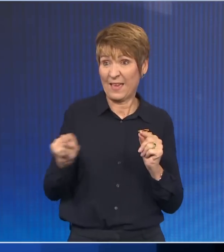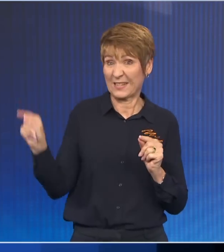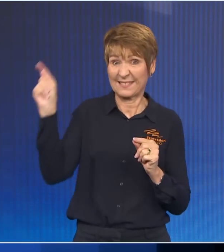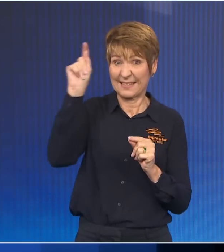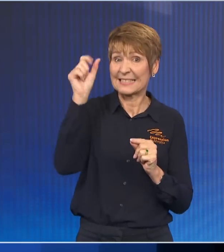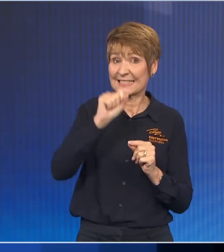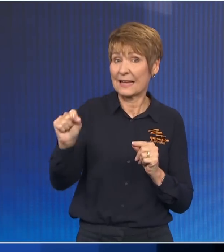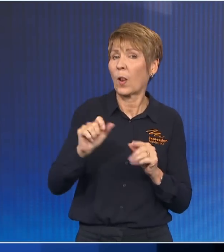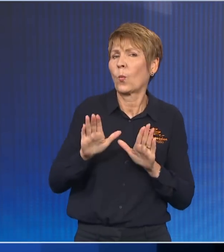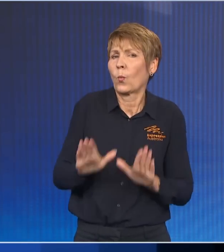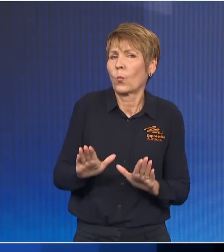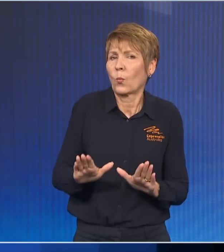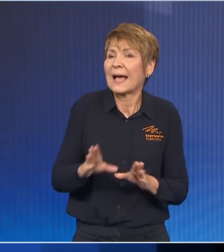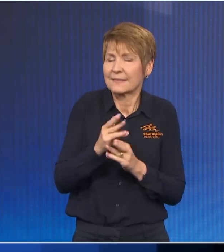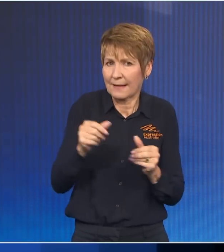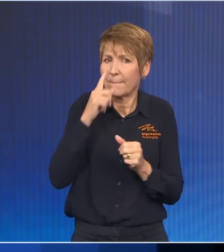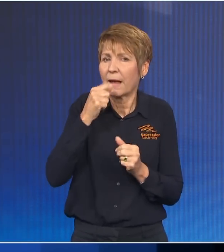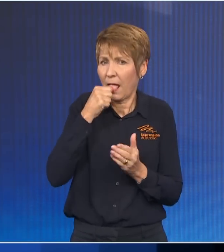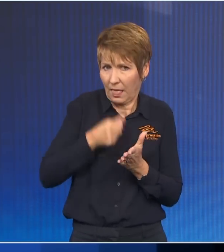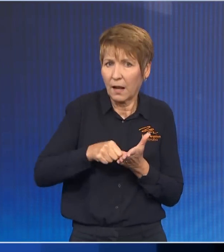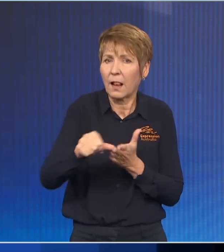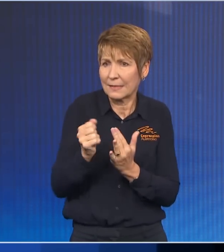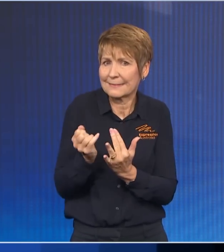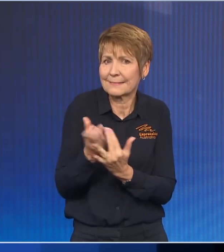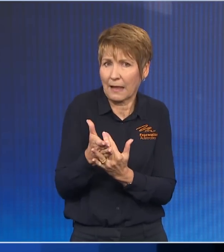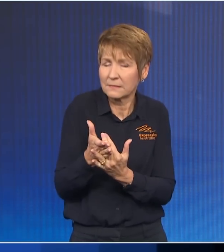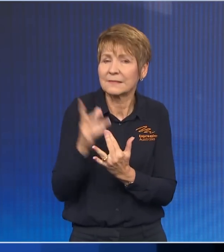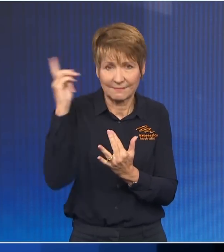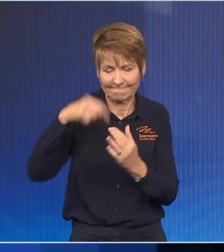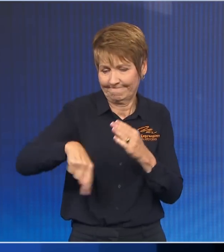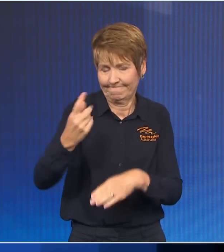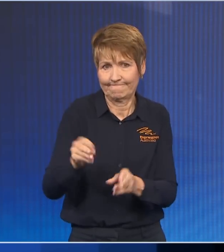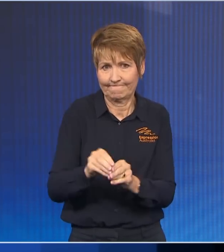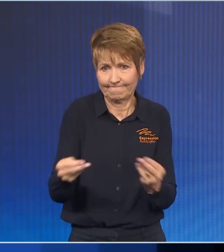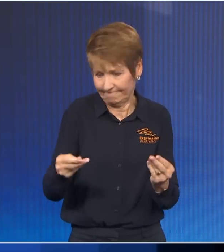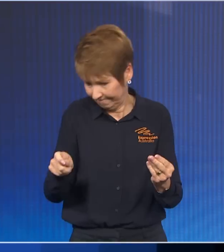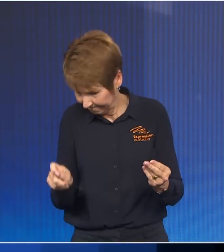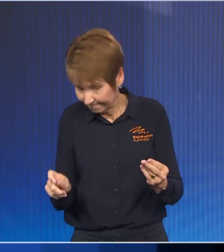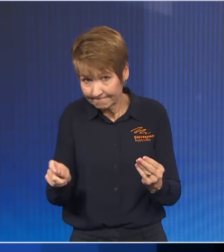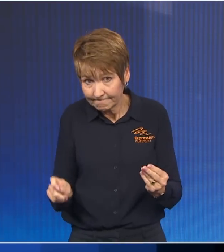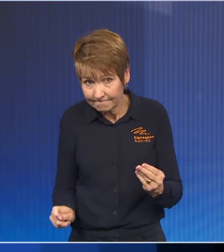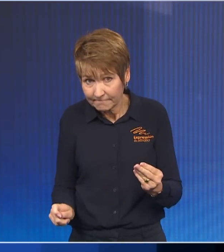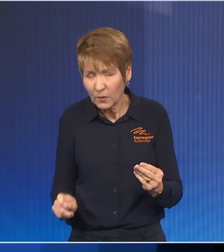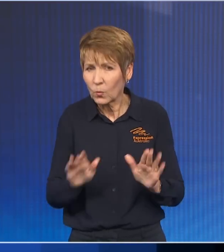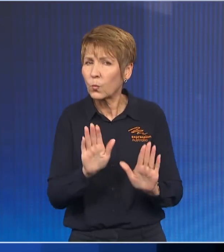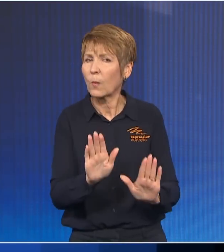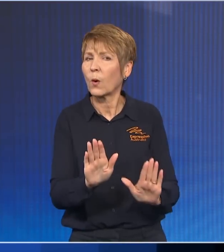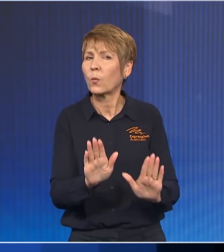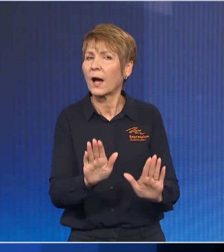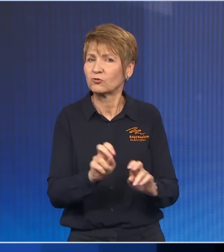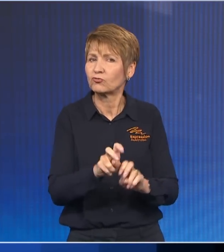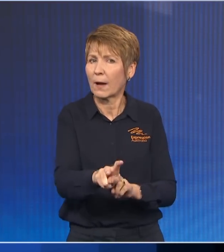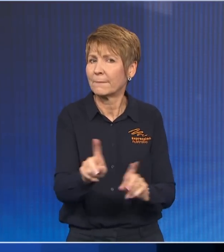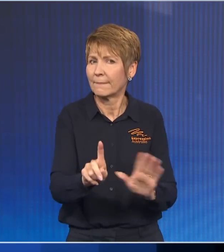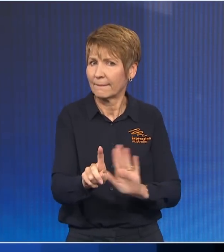postal votes to be counted. So at this point in time, my role today is to focus on the team, to focus in particular on those members of the